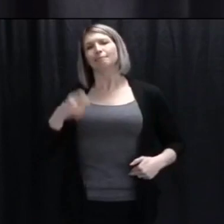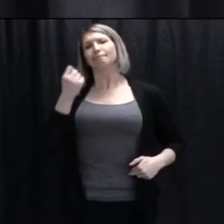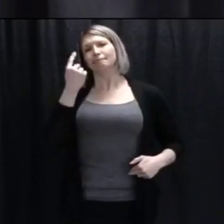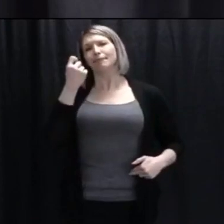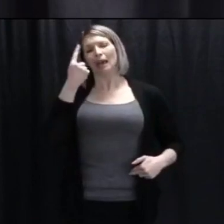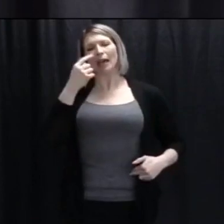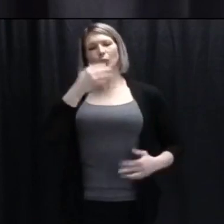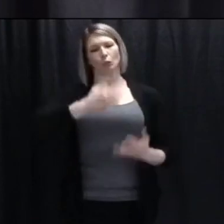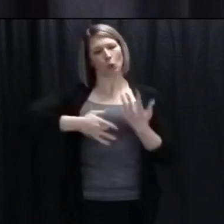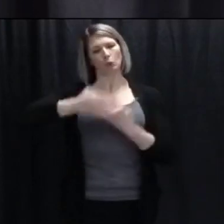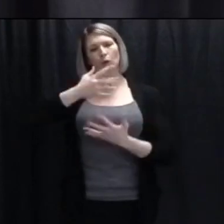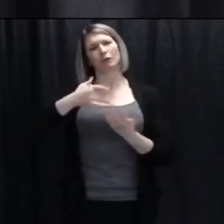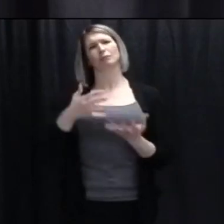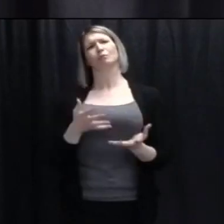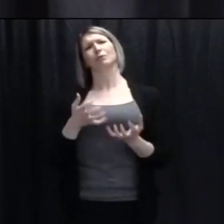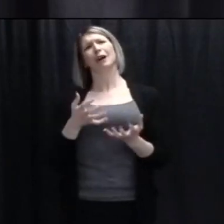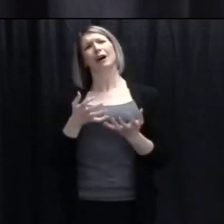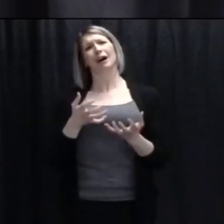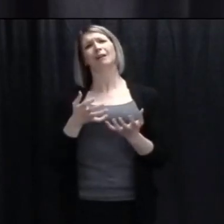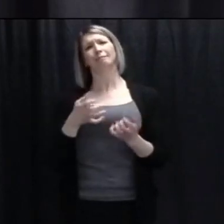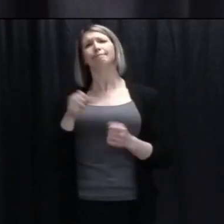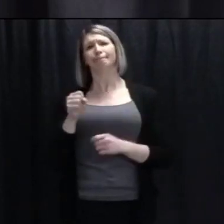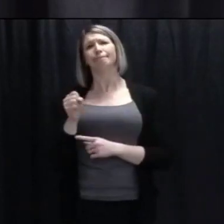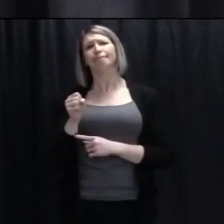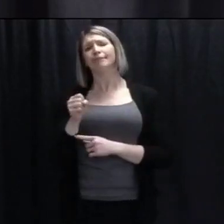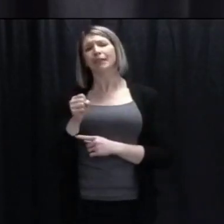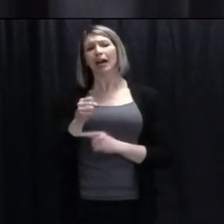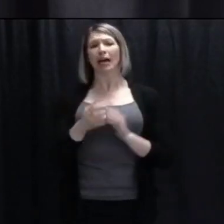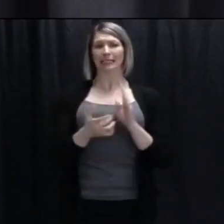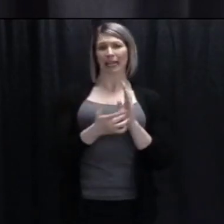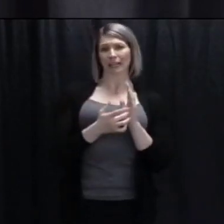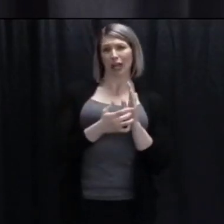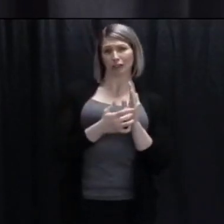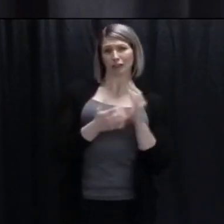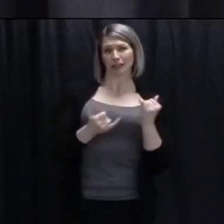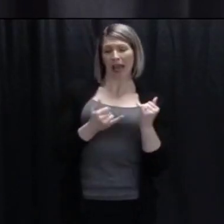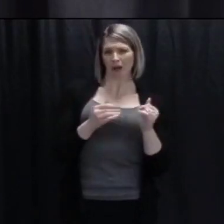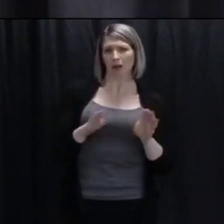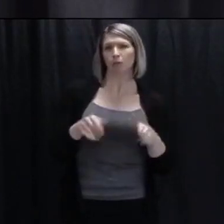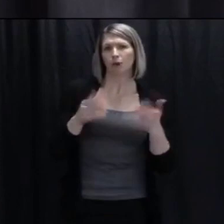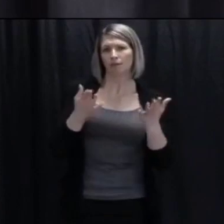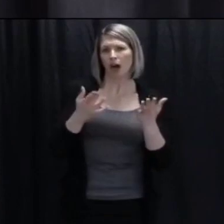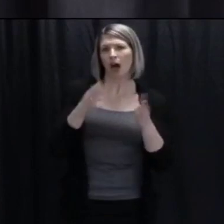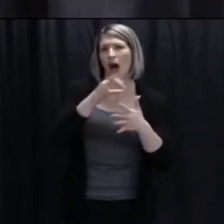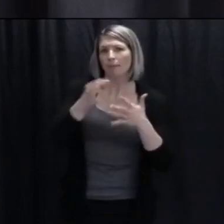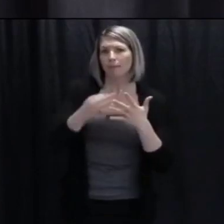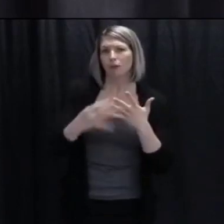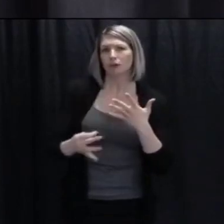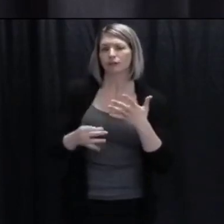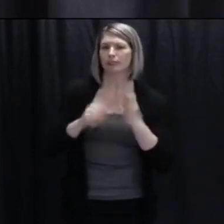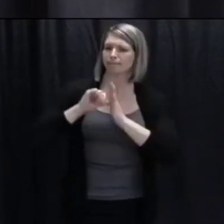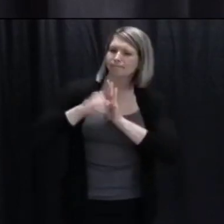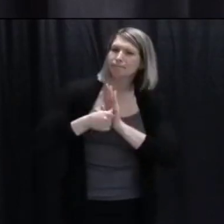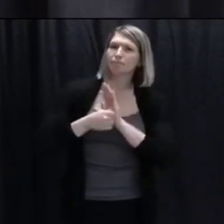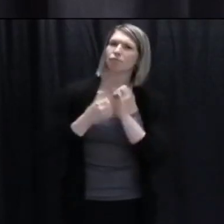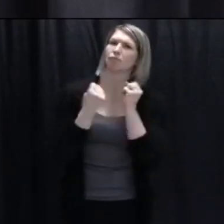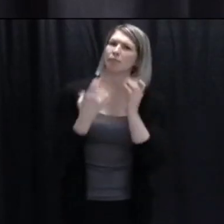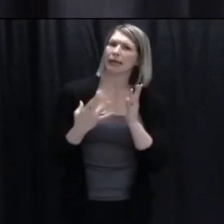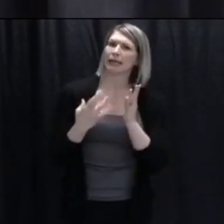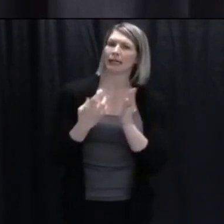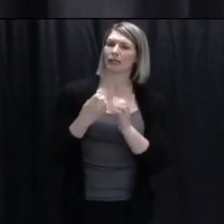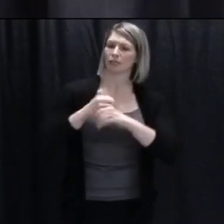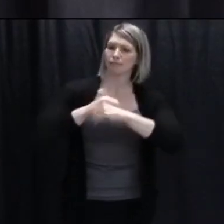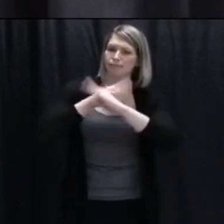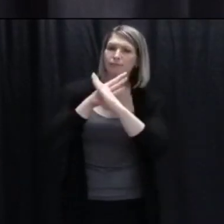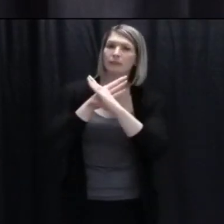this, and whilst we have stressed technology for keeping socially connected, again, there are challenges